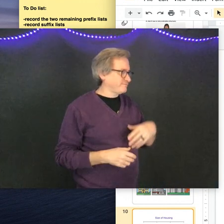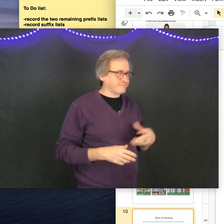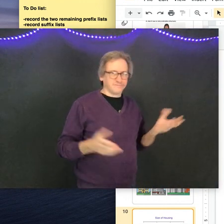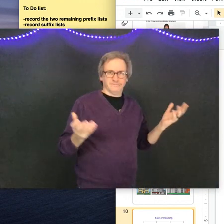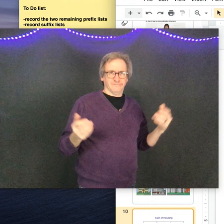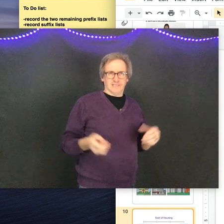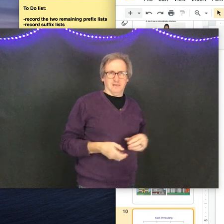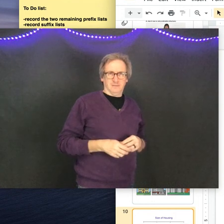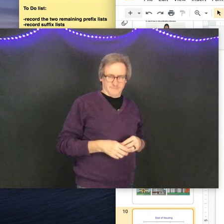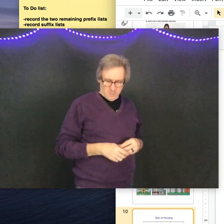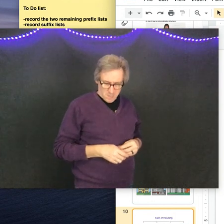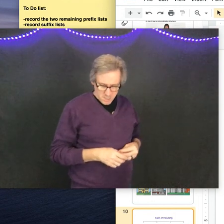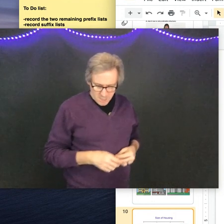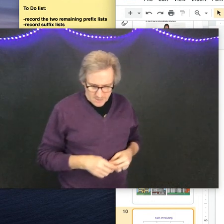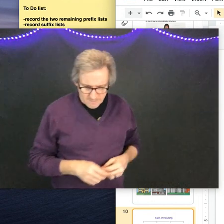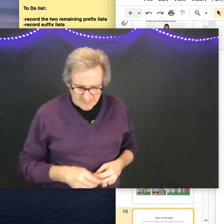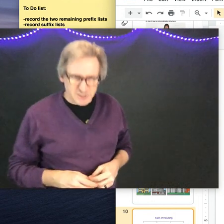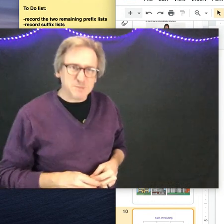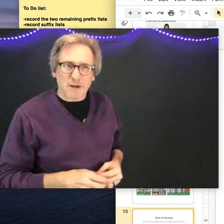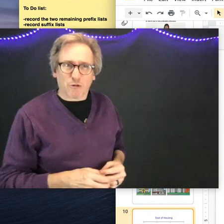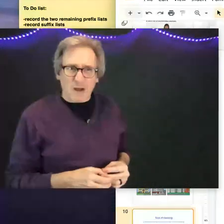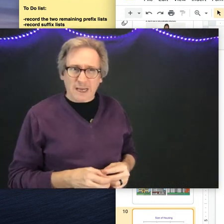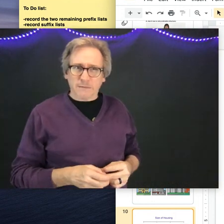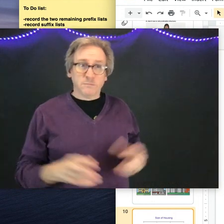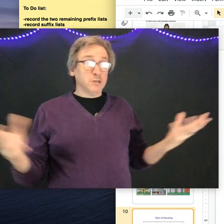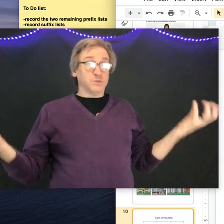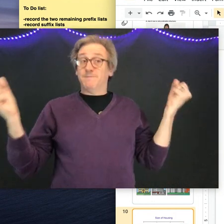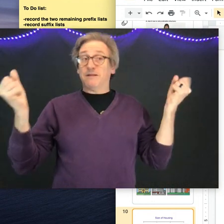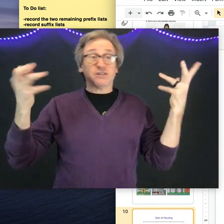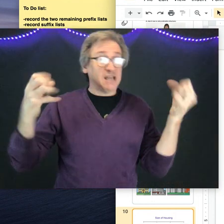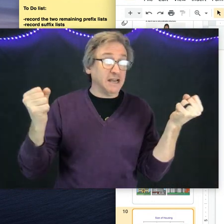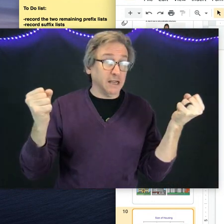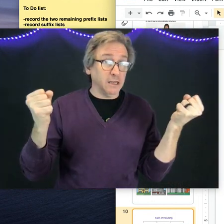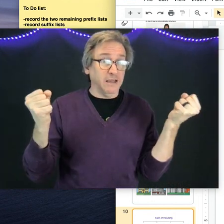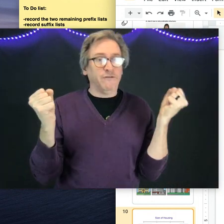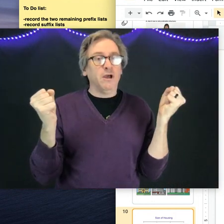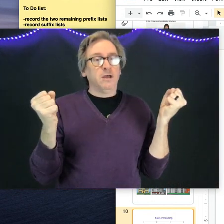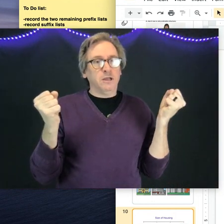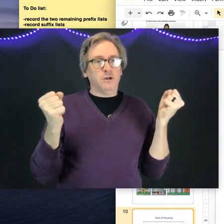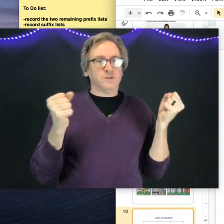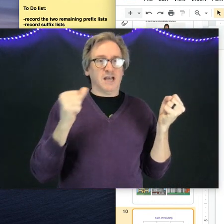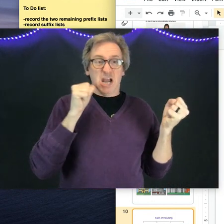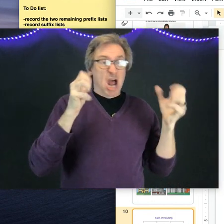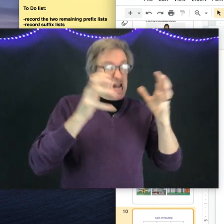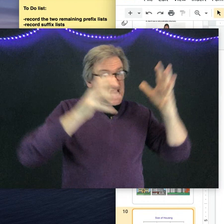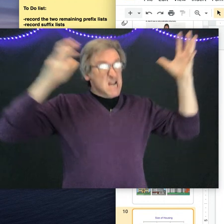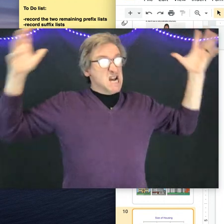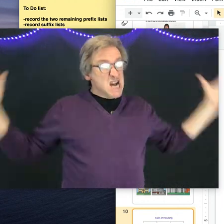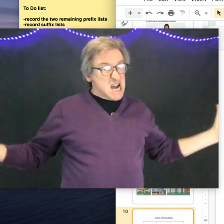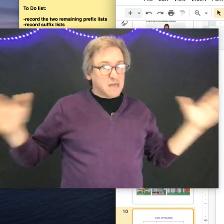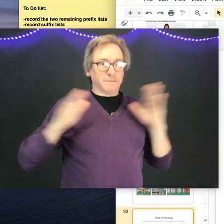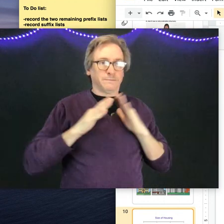I don't know, it's just better writing. So it's better signing if you don't sign.